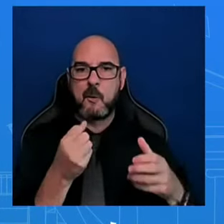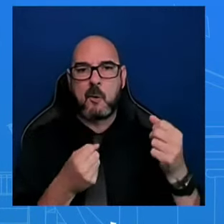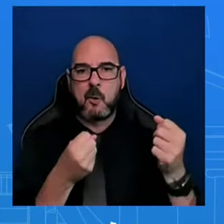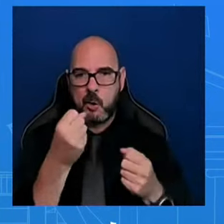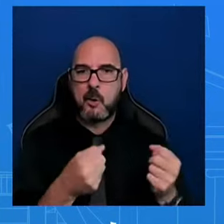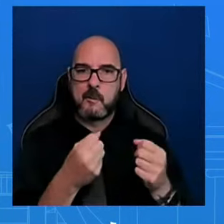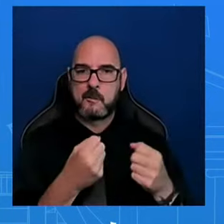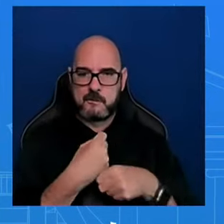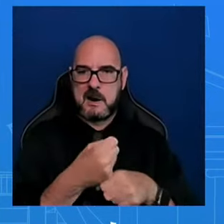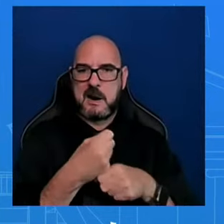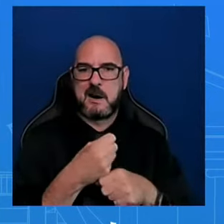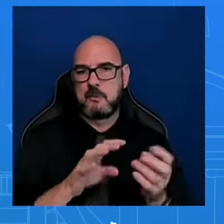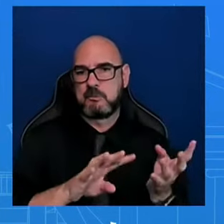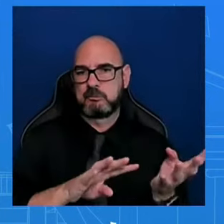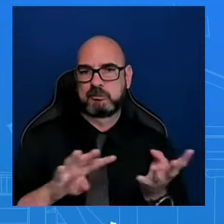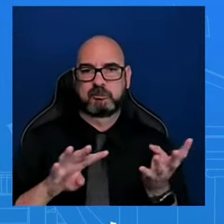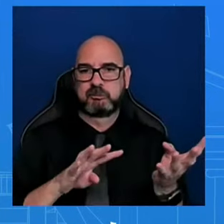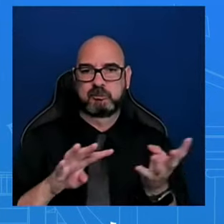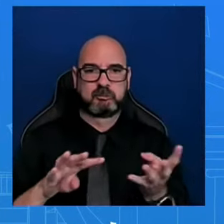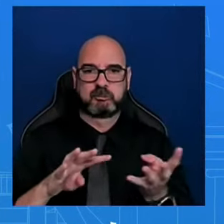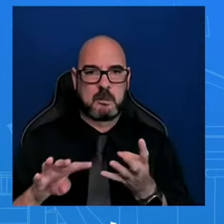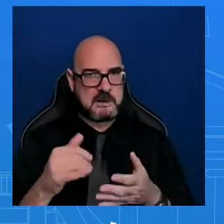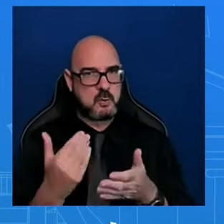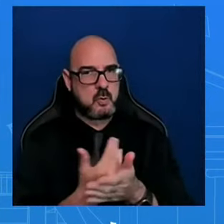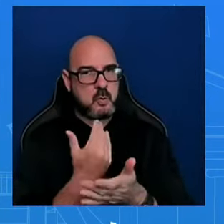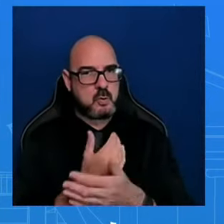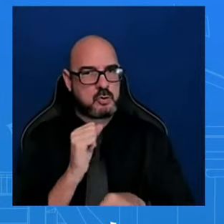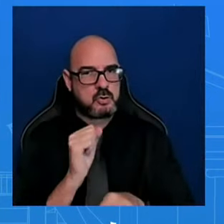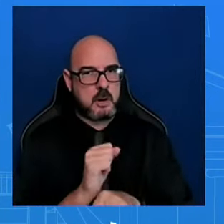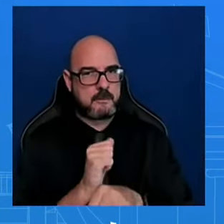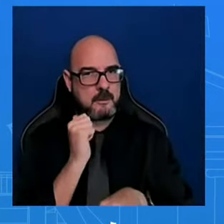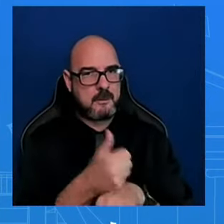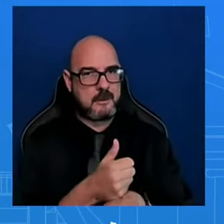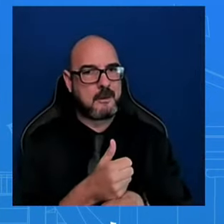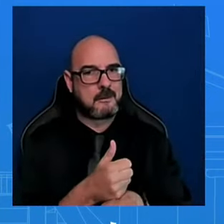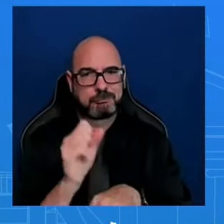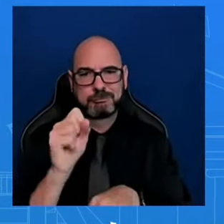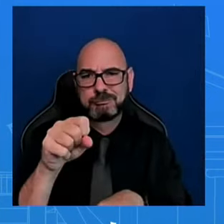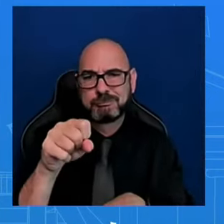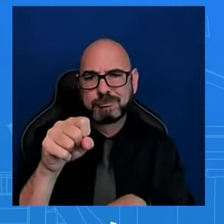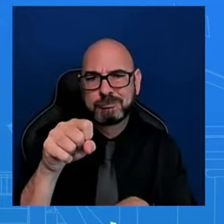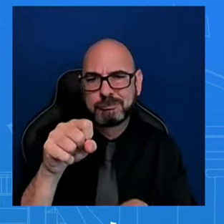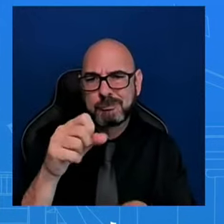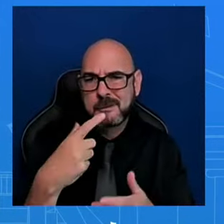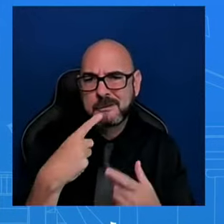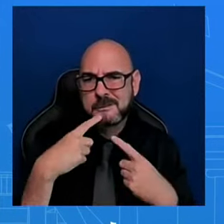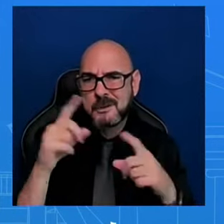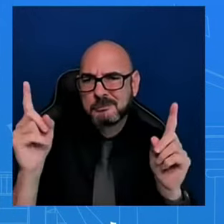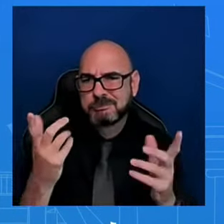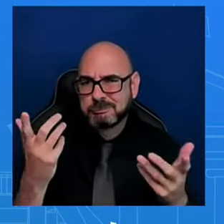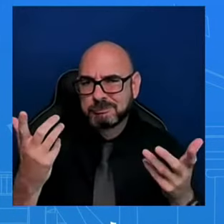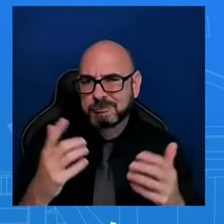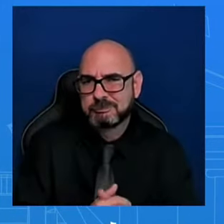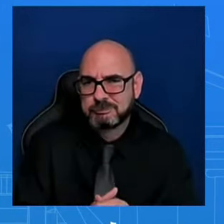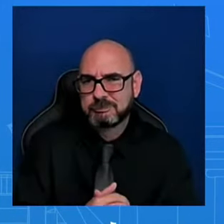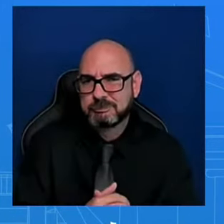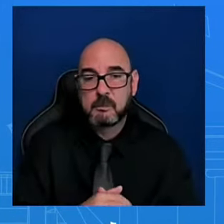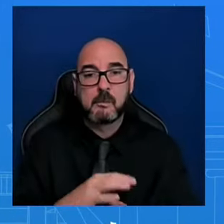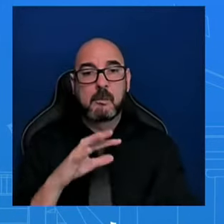And so we believe this is working. We believe this is part of what the president has promised.